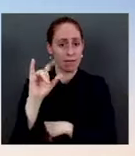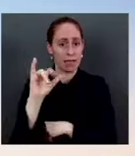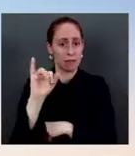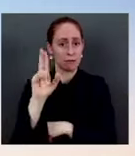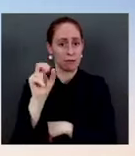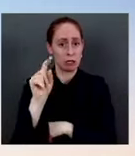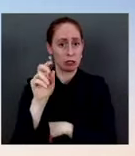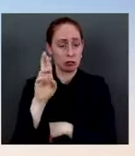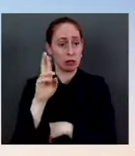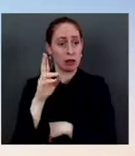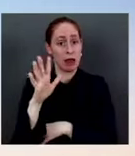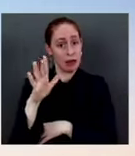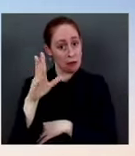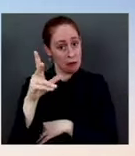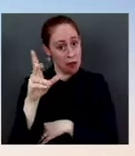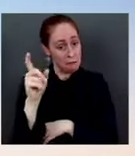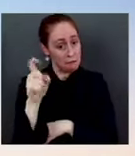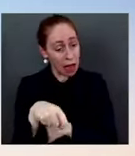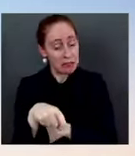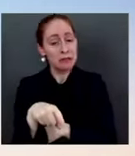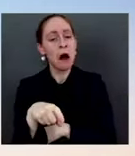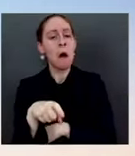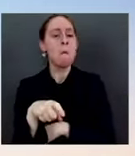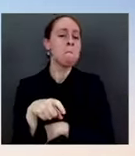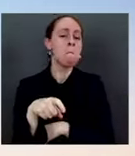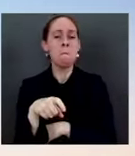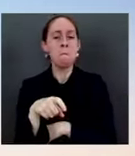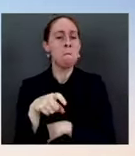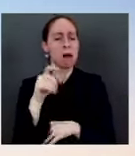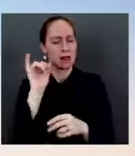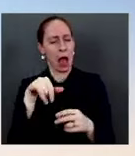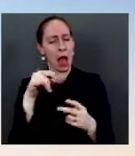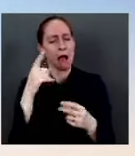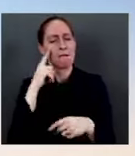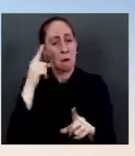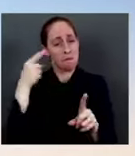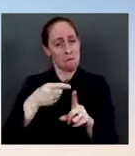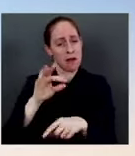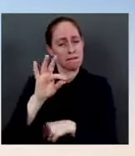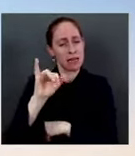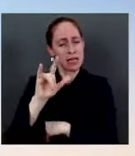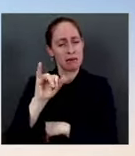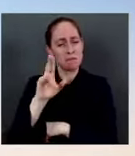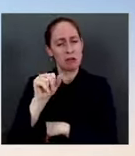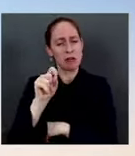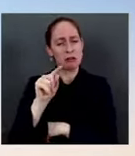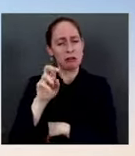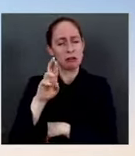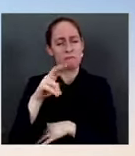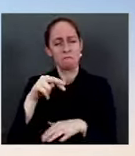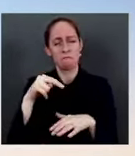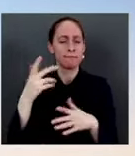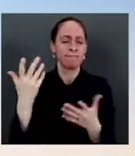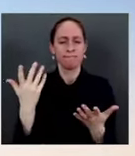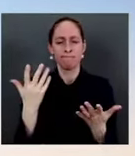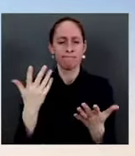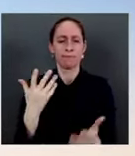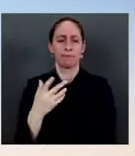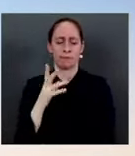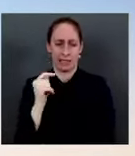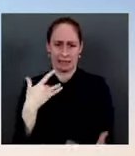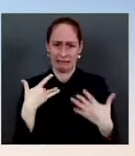support making the exception of voting rights for the filibuster, so just so everybody has the full context. You know, the President has spoken to